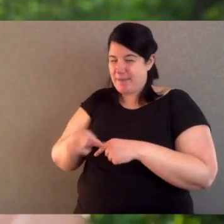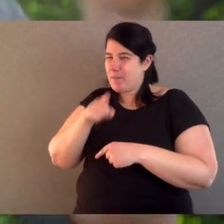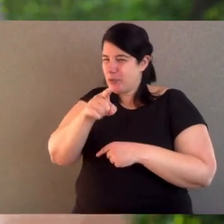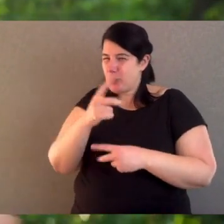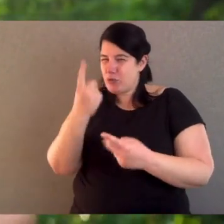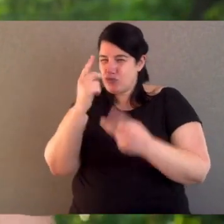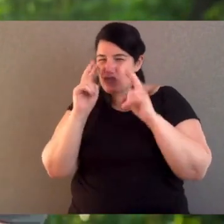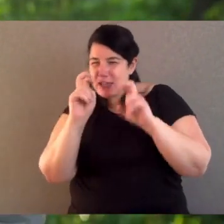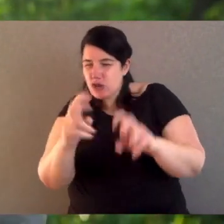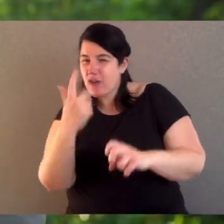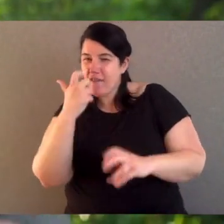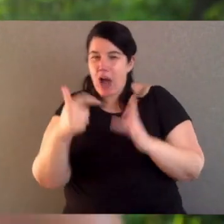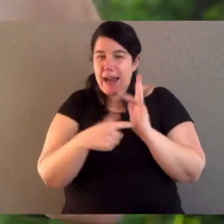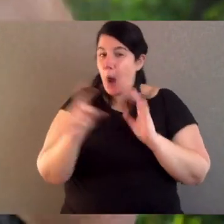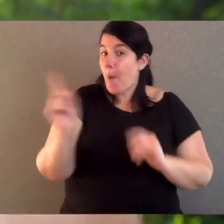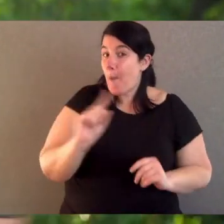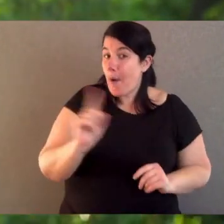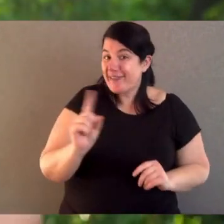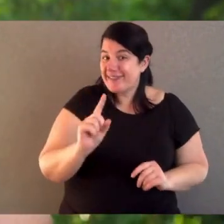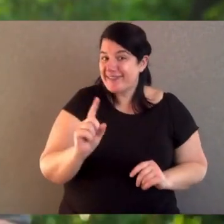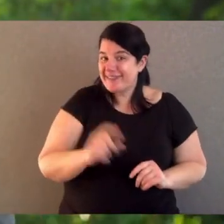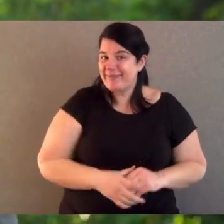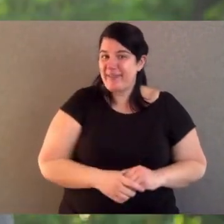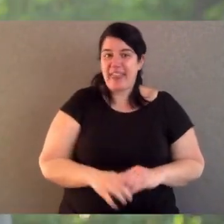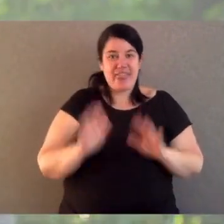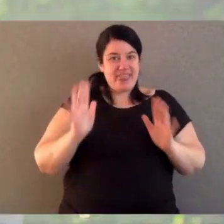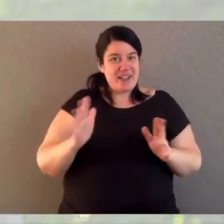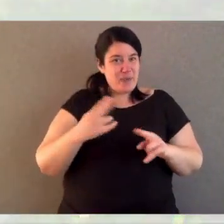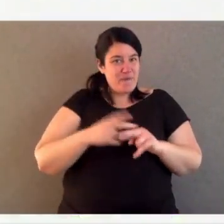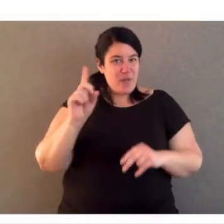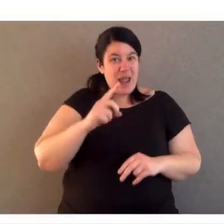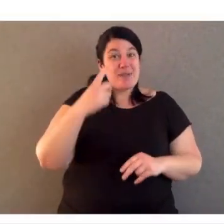job to tell me. Put it in the comments. That's all for now. See you next time.